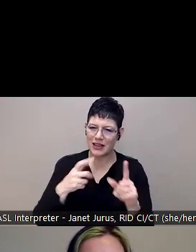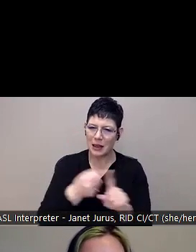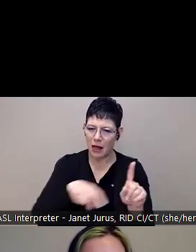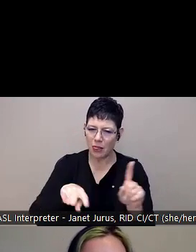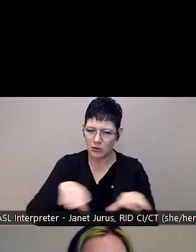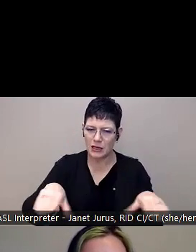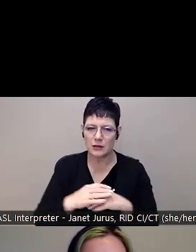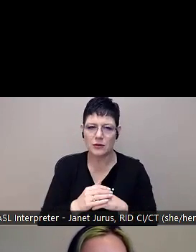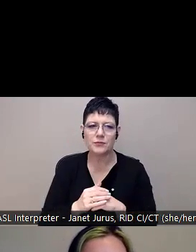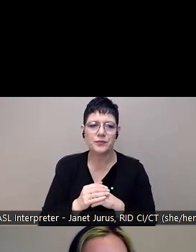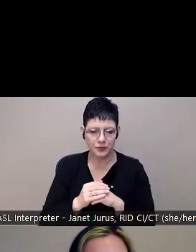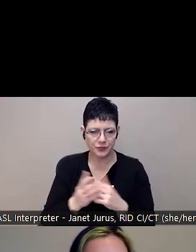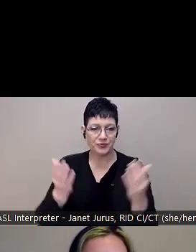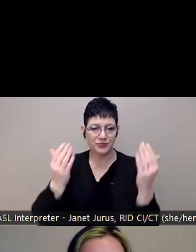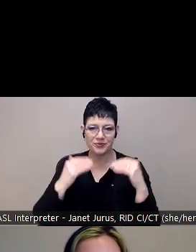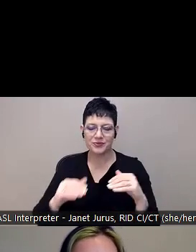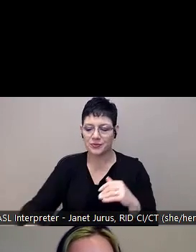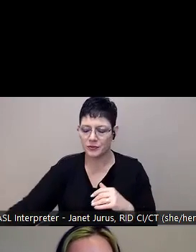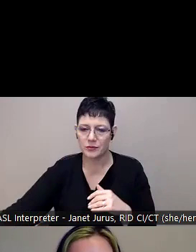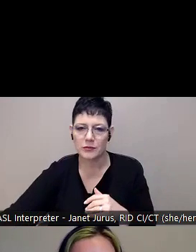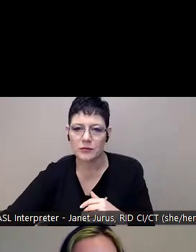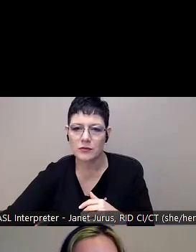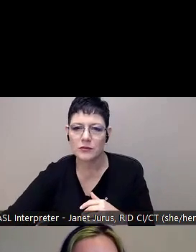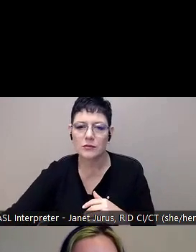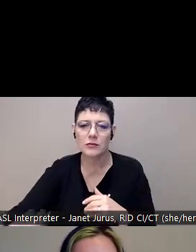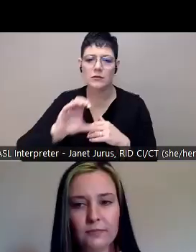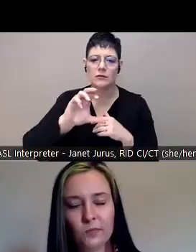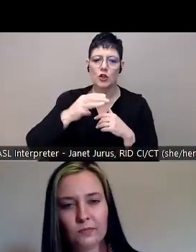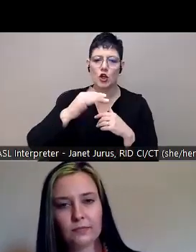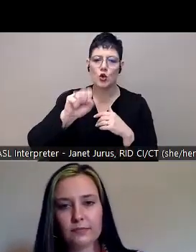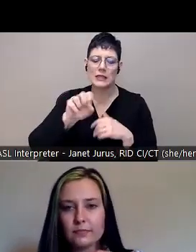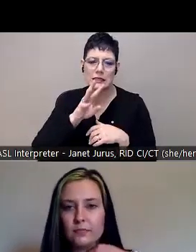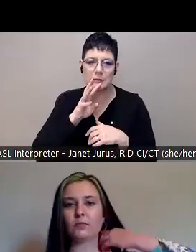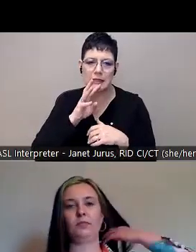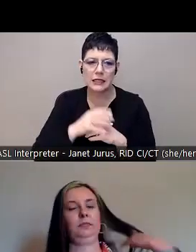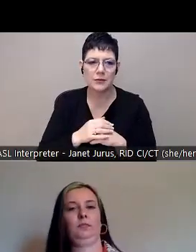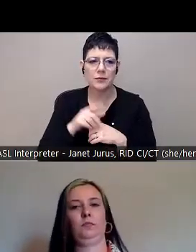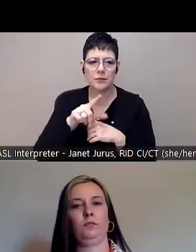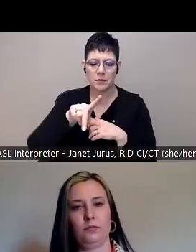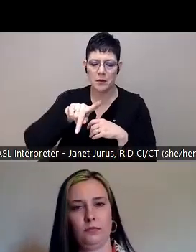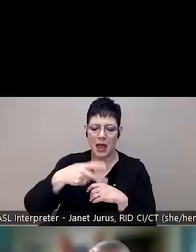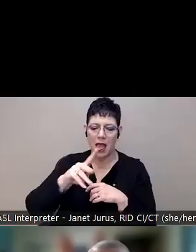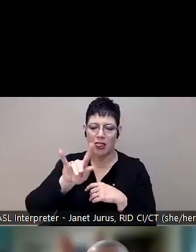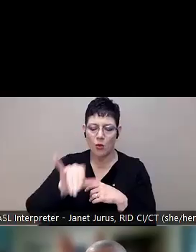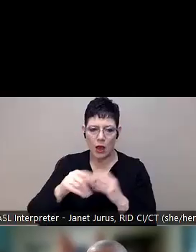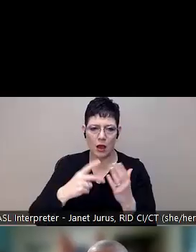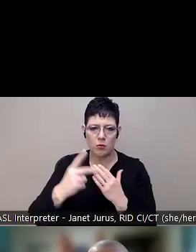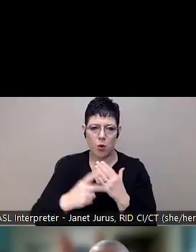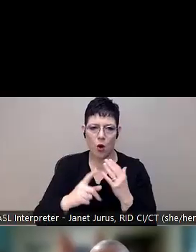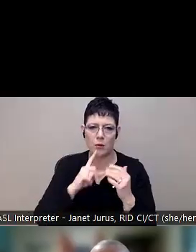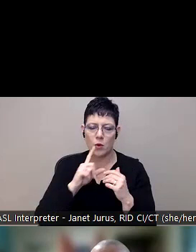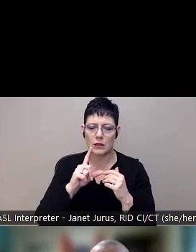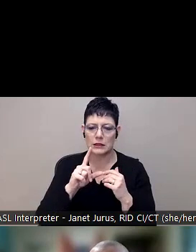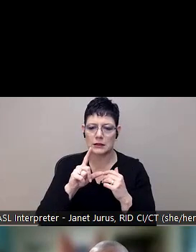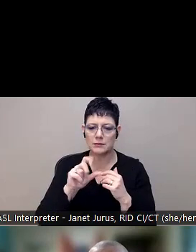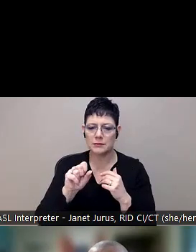Our pathways program is our substance use avoidance program. It was our only program that continued